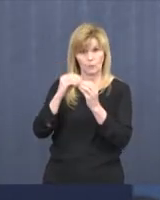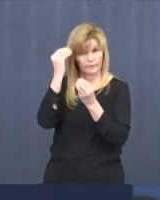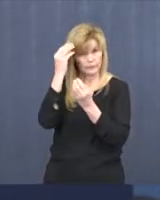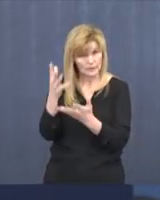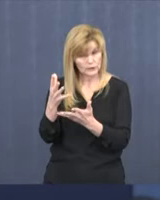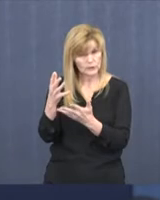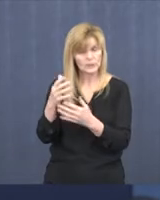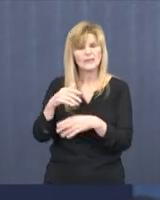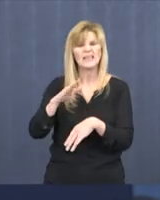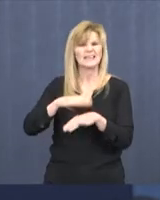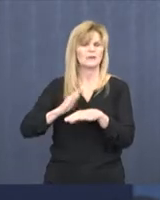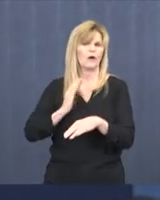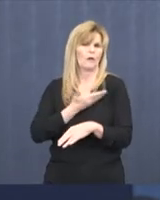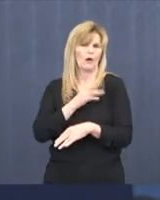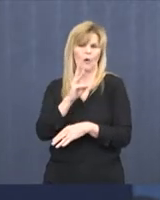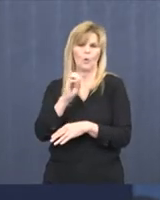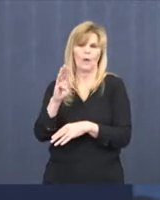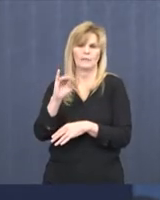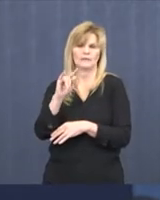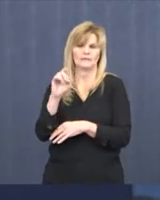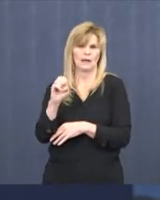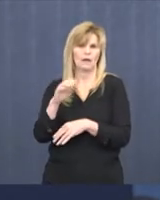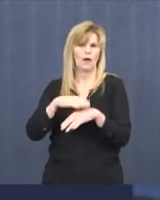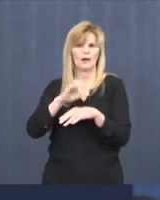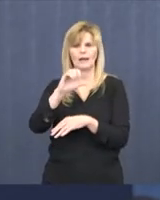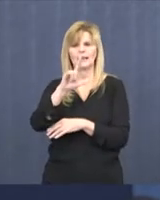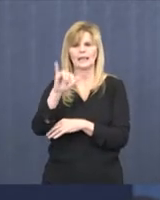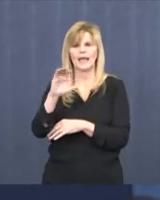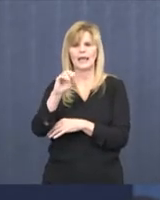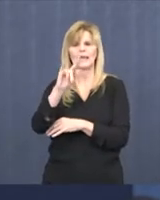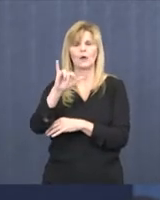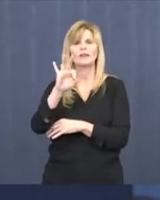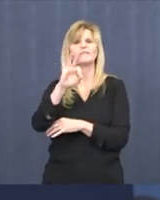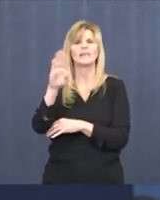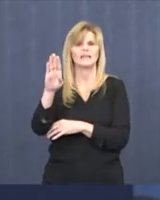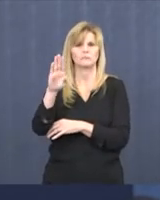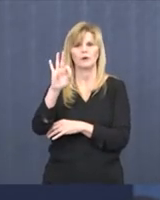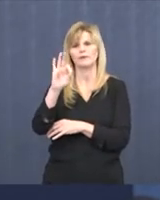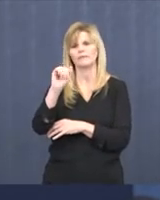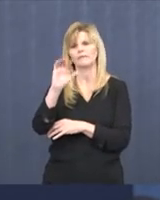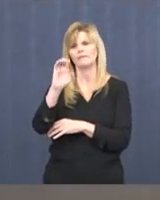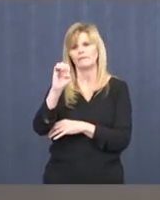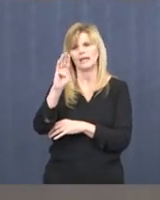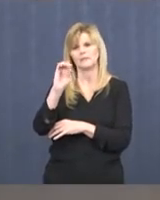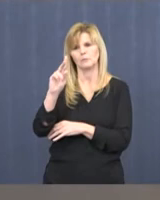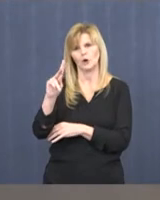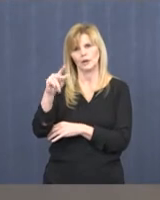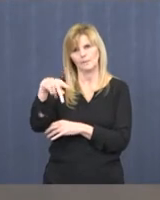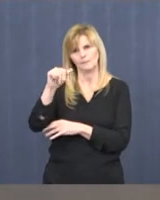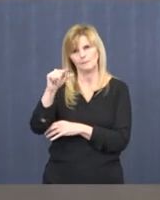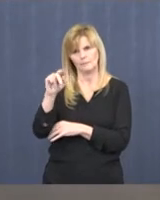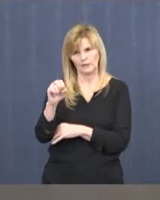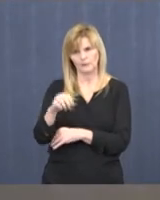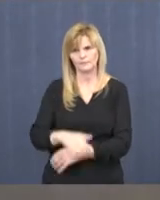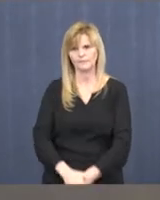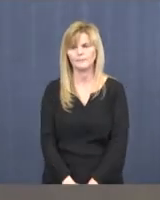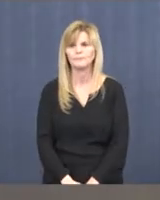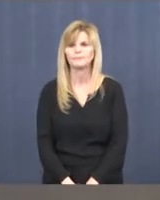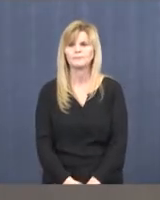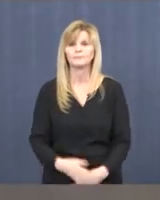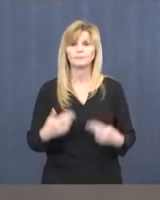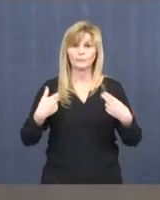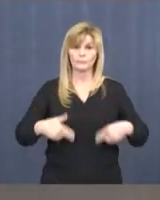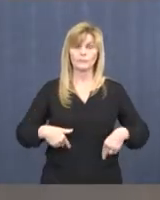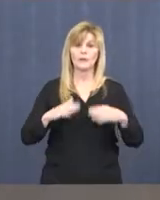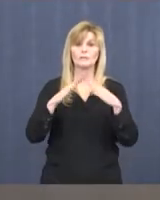on our Clay County Public Health Facebook page. Thank you. Thank you. From the Sanford Health System, we have